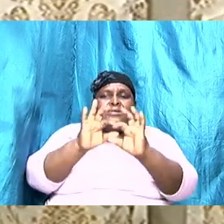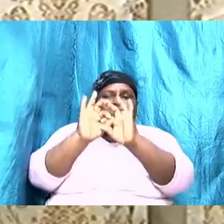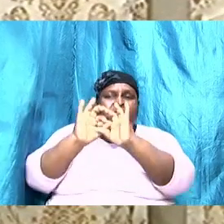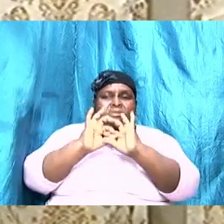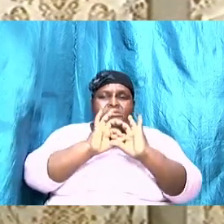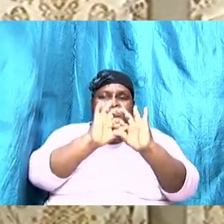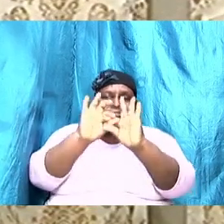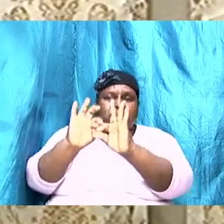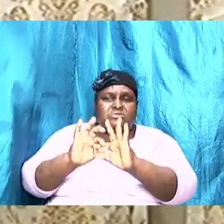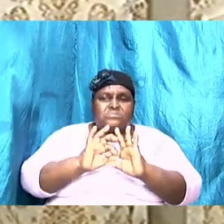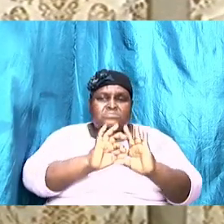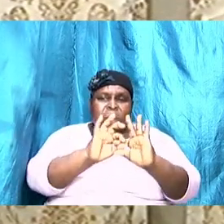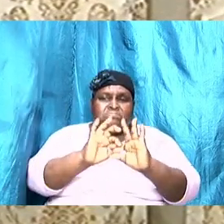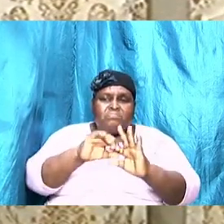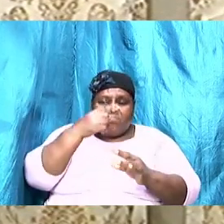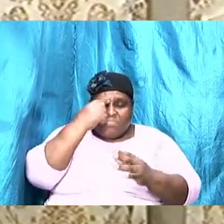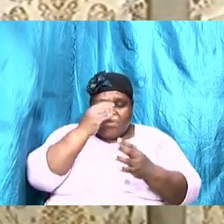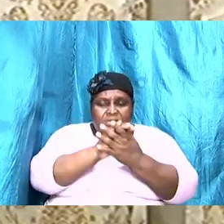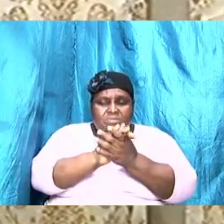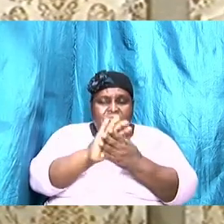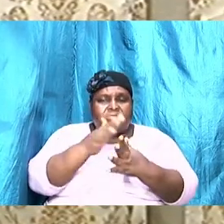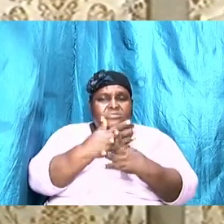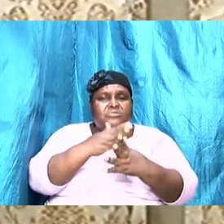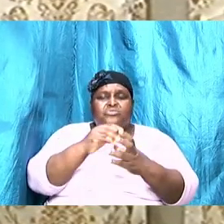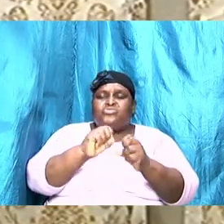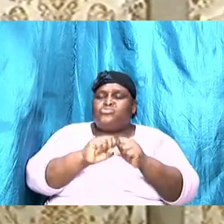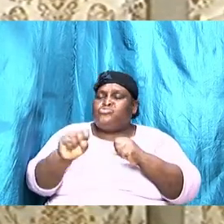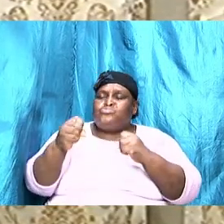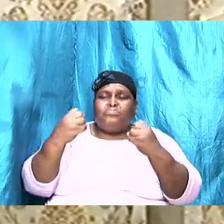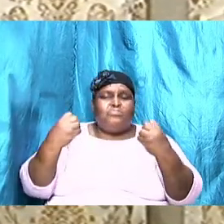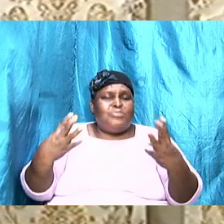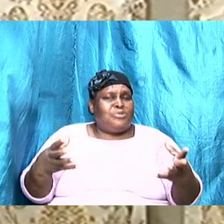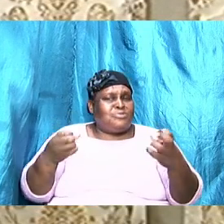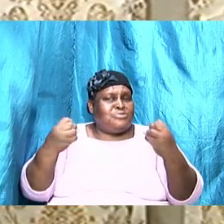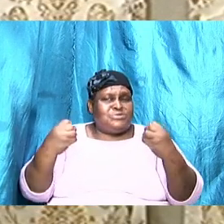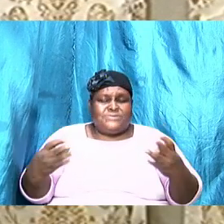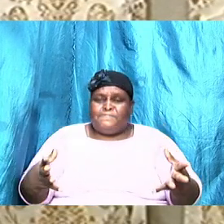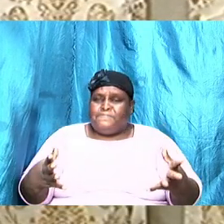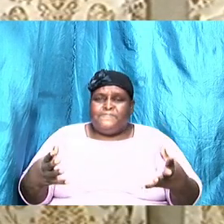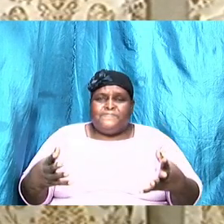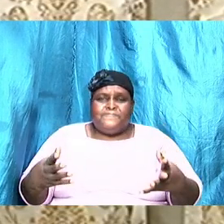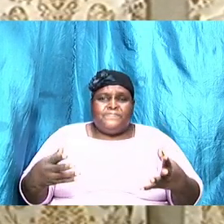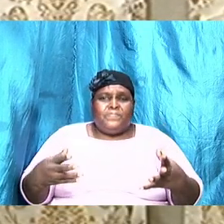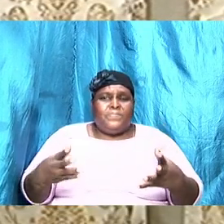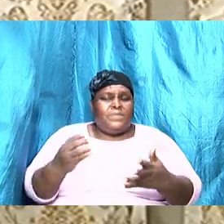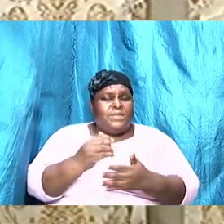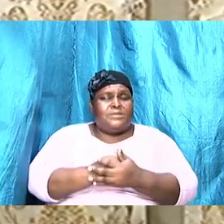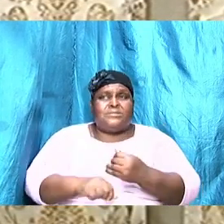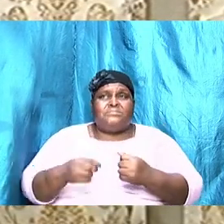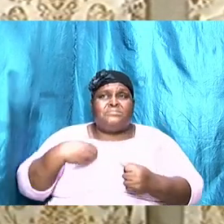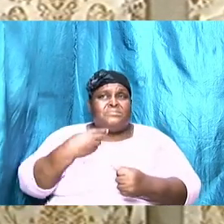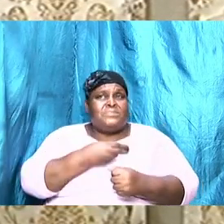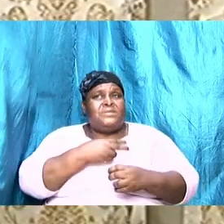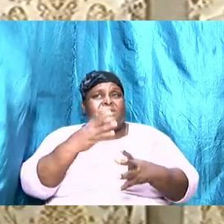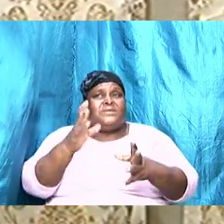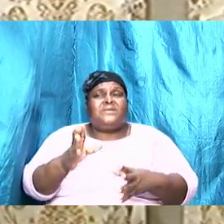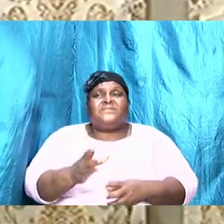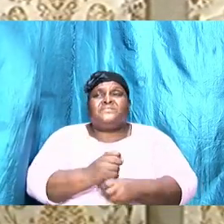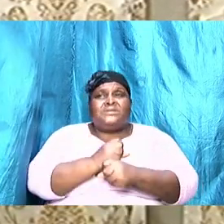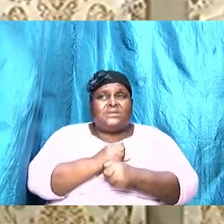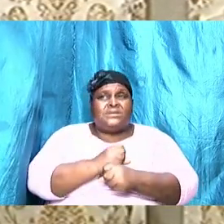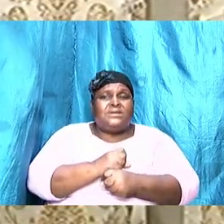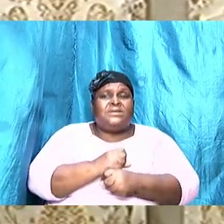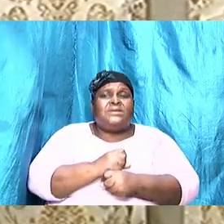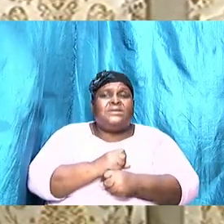we have shared so much. Some of us have taken steps to